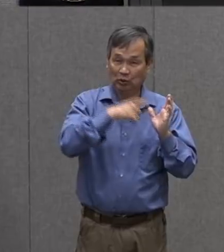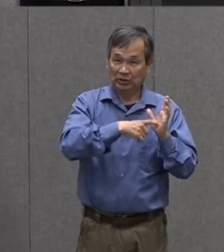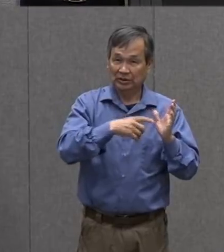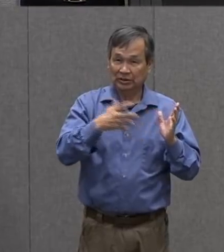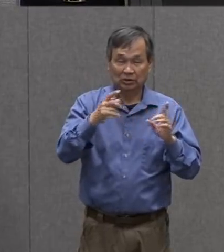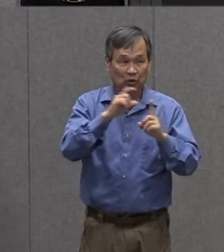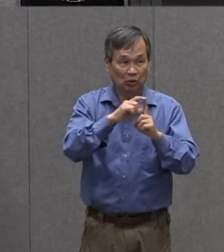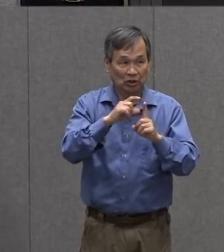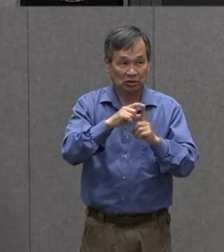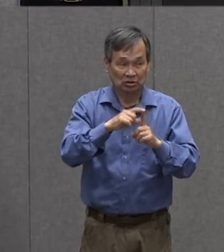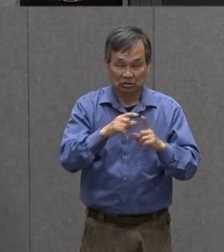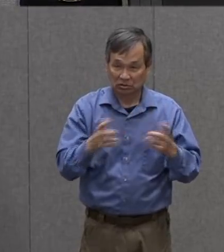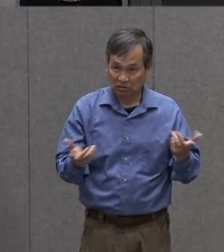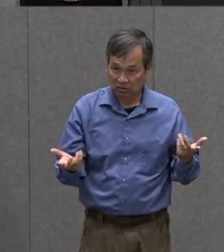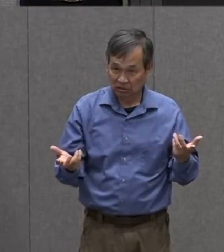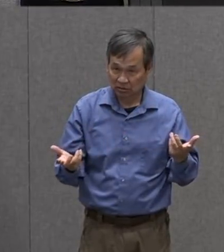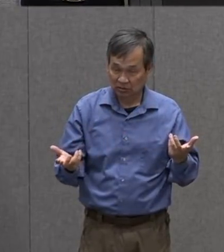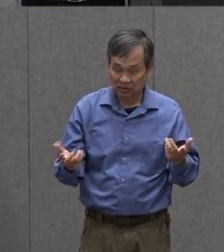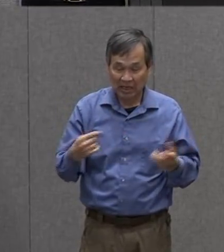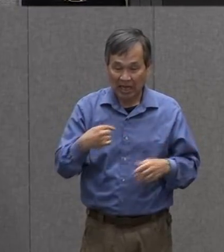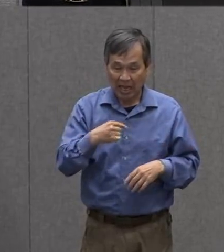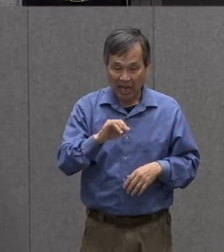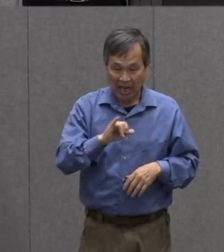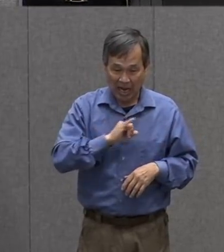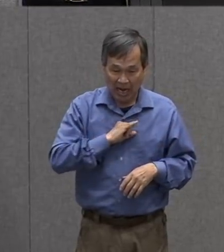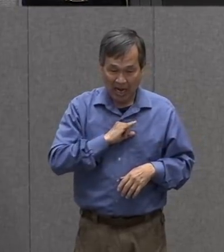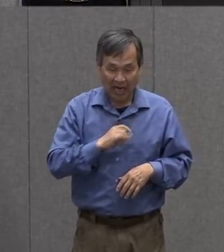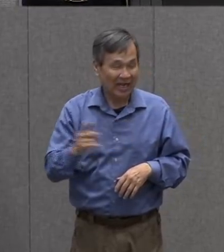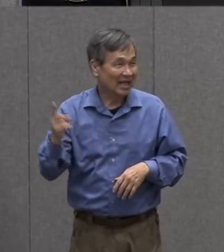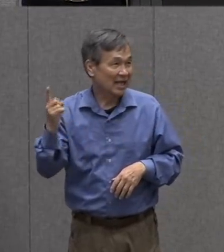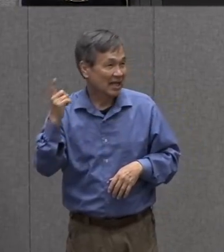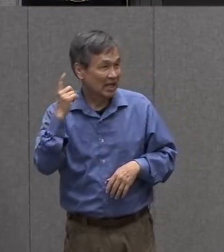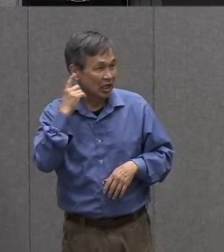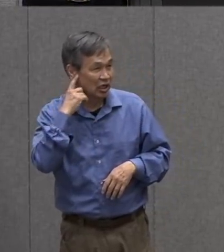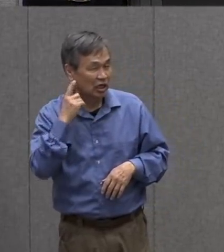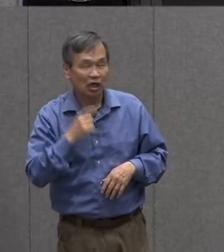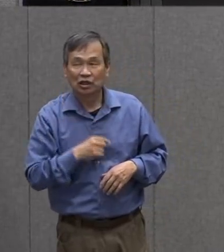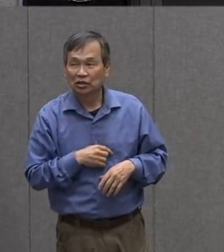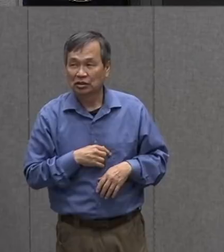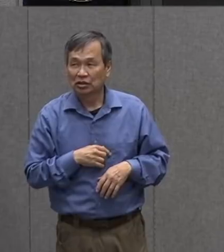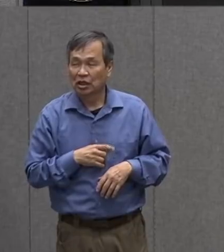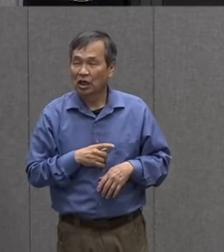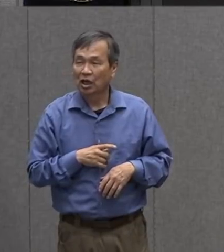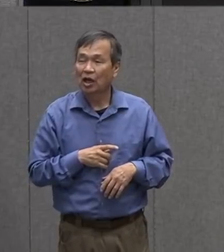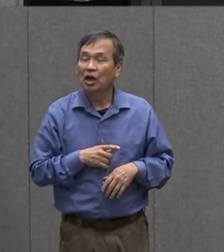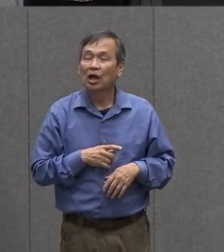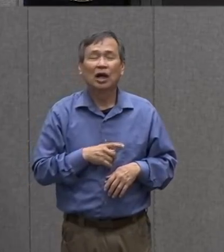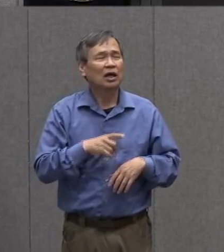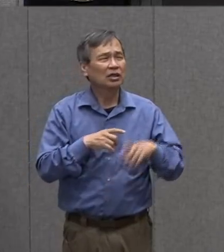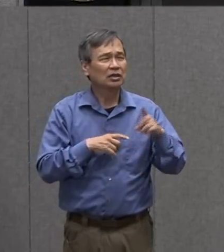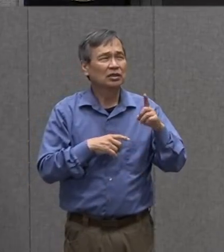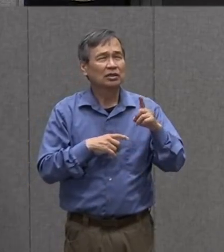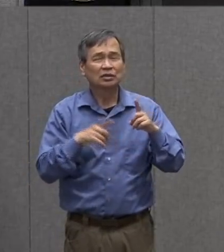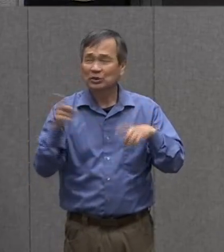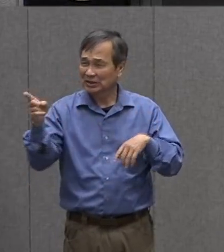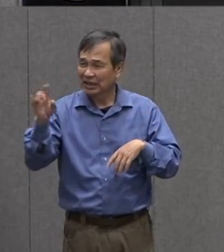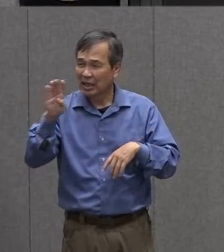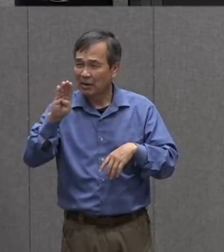these words i hear and i heard you say things like i hear buzz